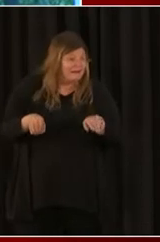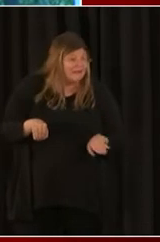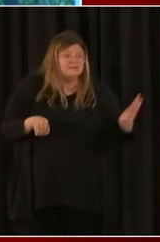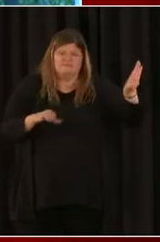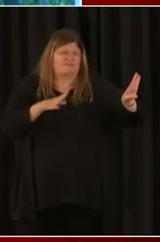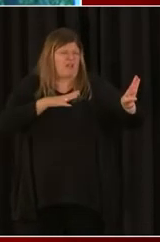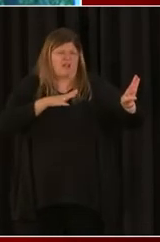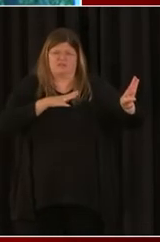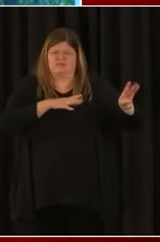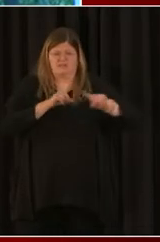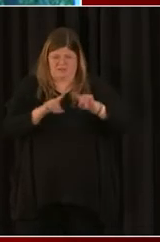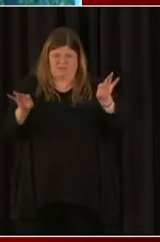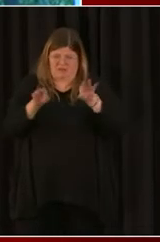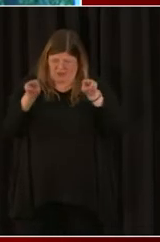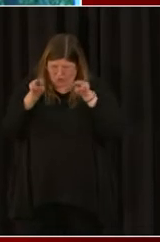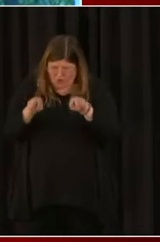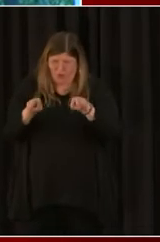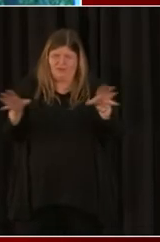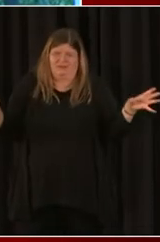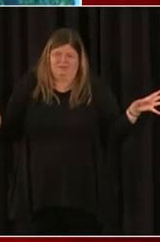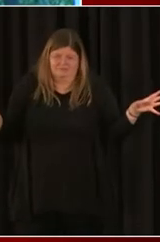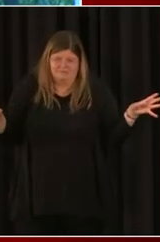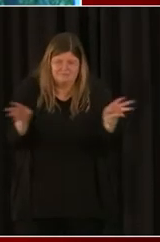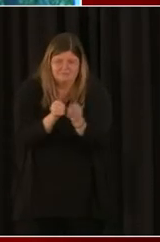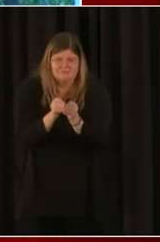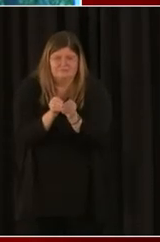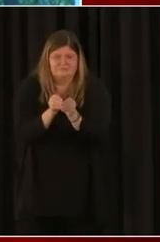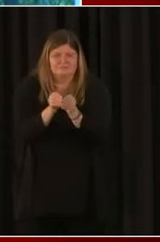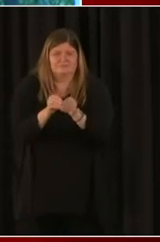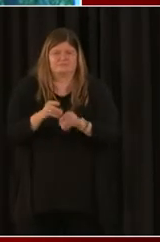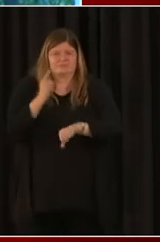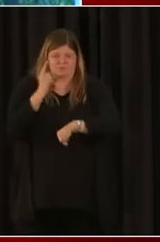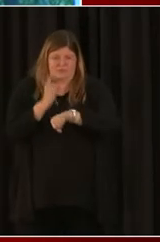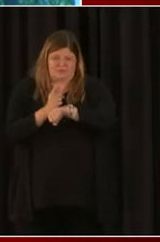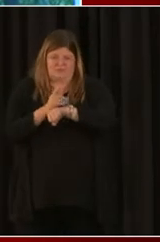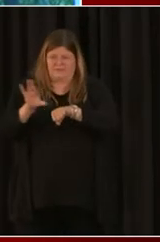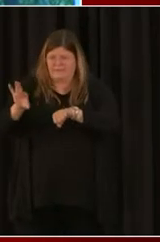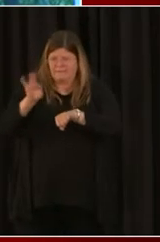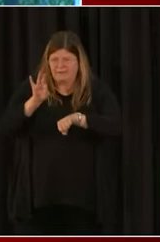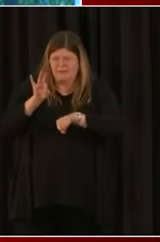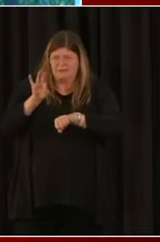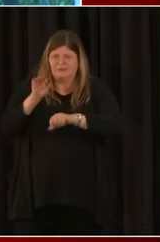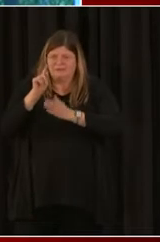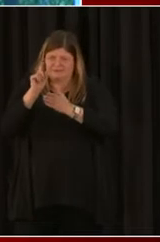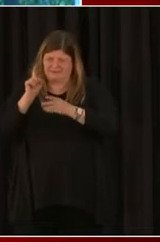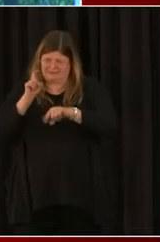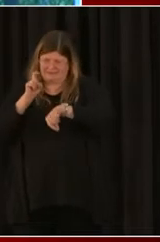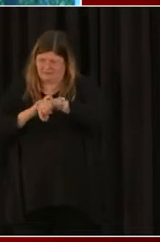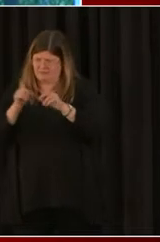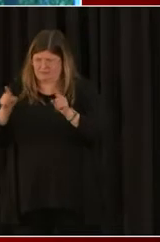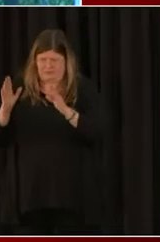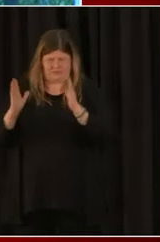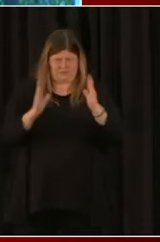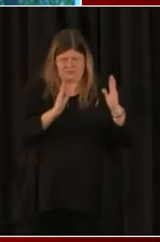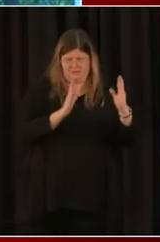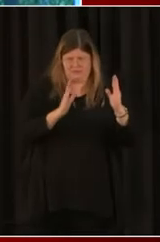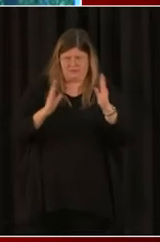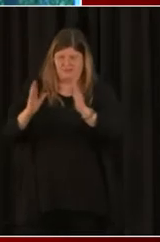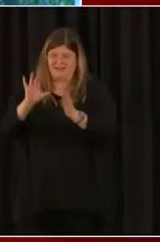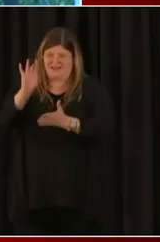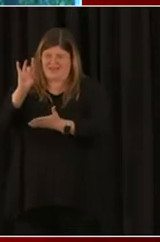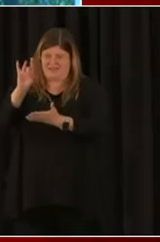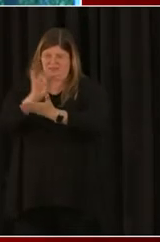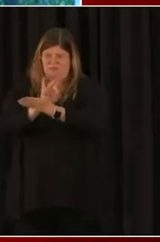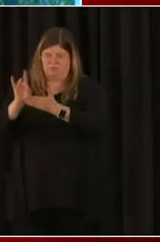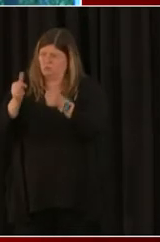the right period in which you would, that you can show you were impacted. Yeah. And I think it's just